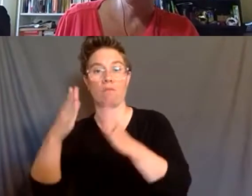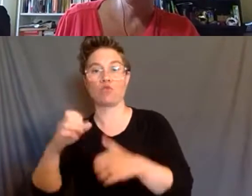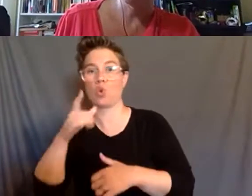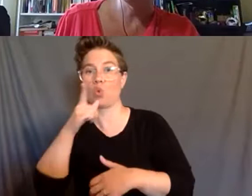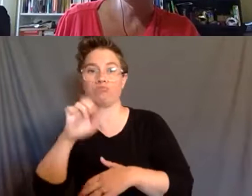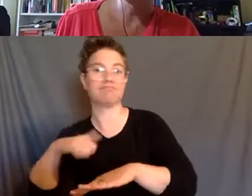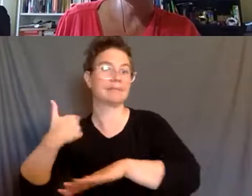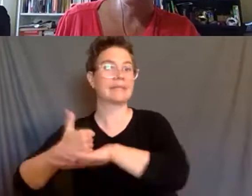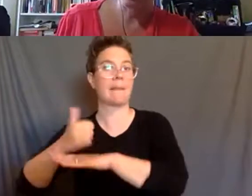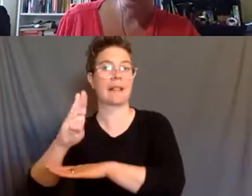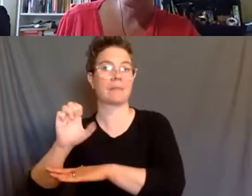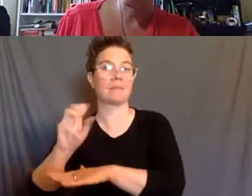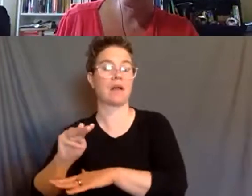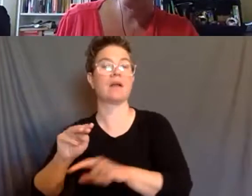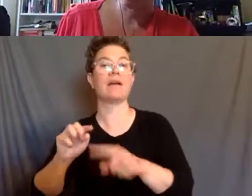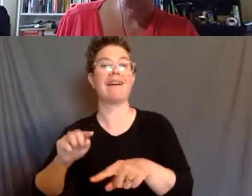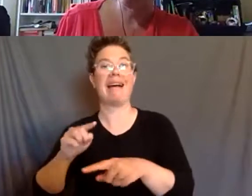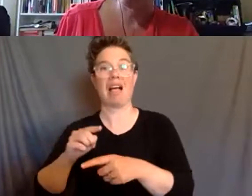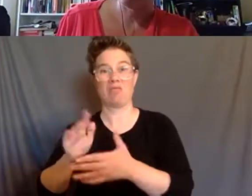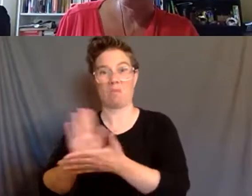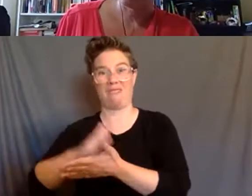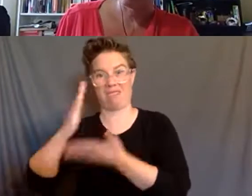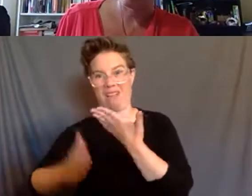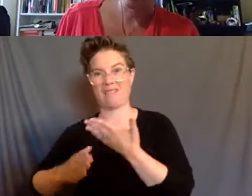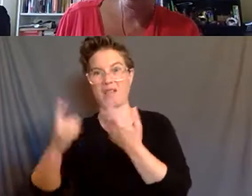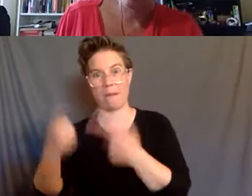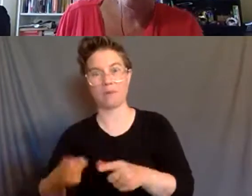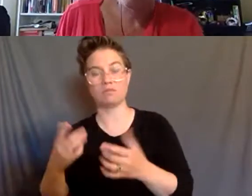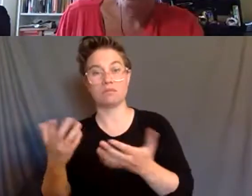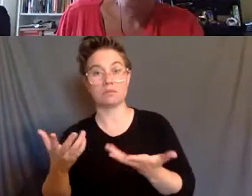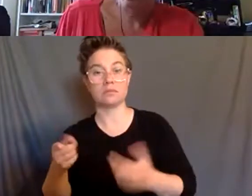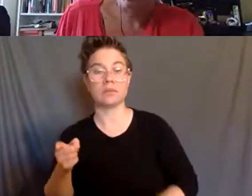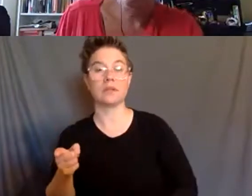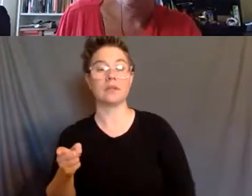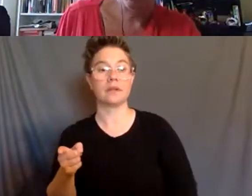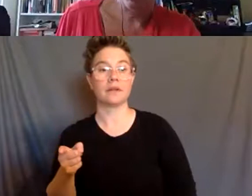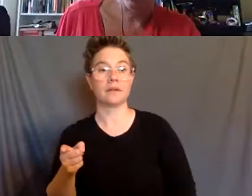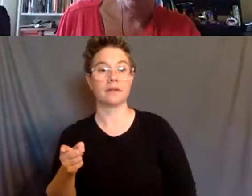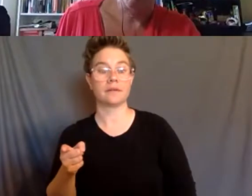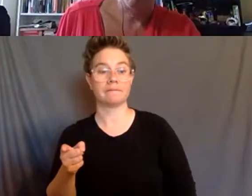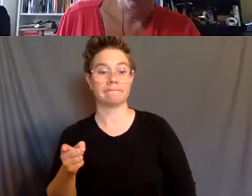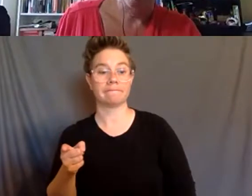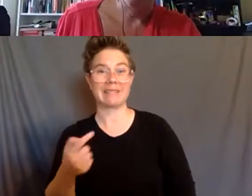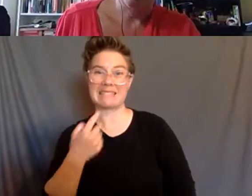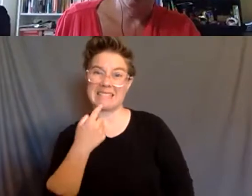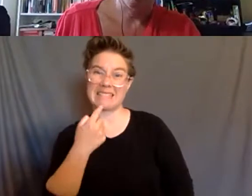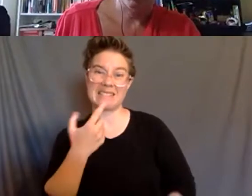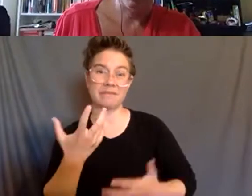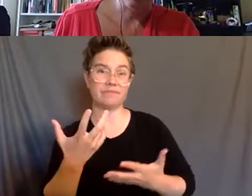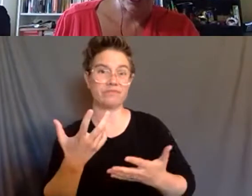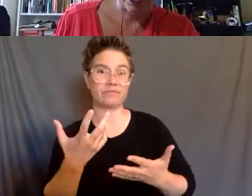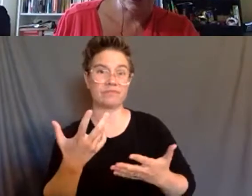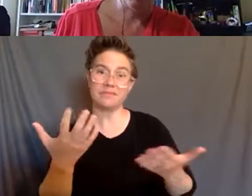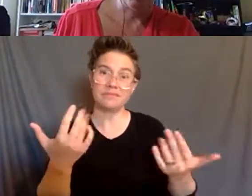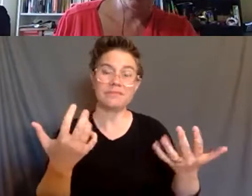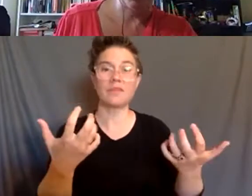But the movie really ends with, you know, a call for, which is the